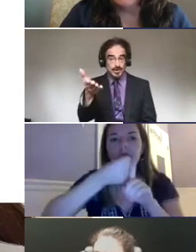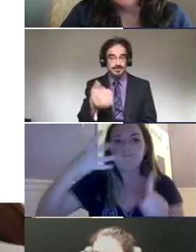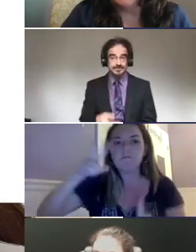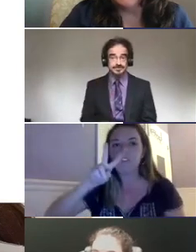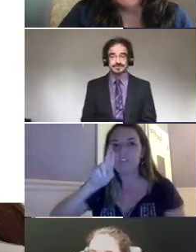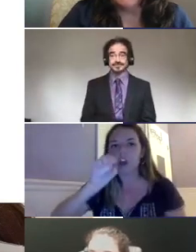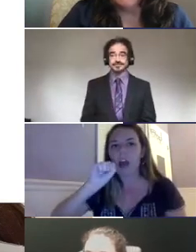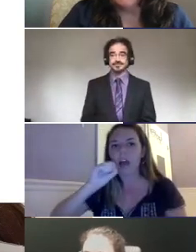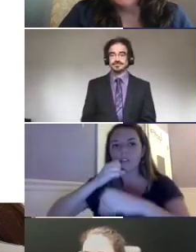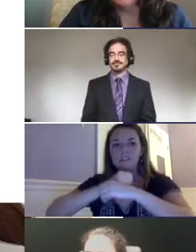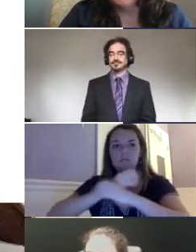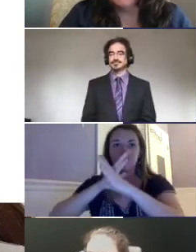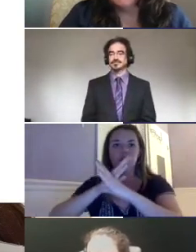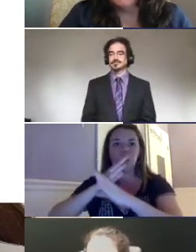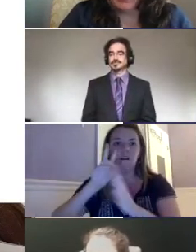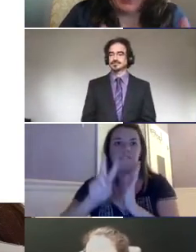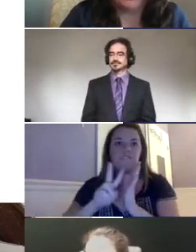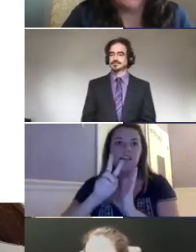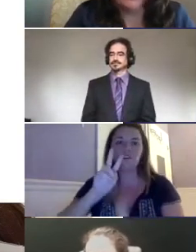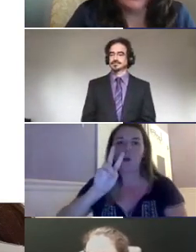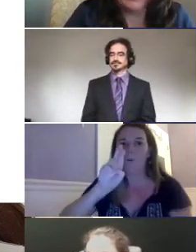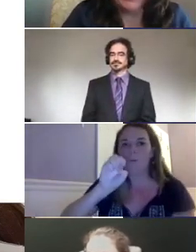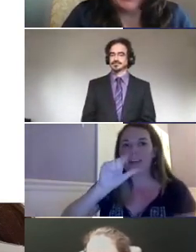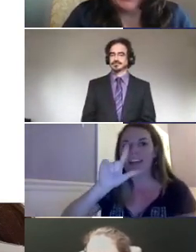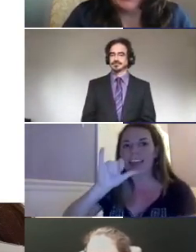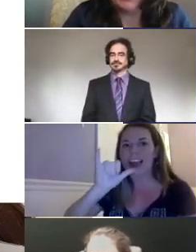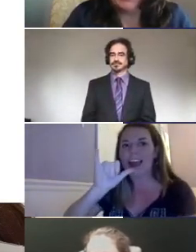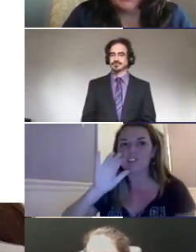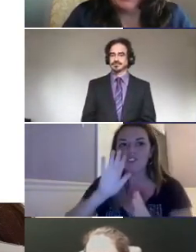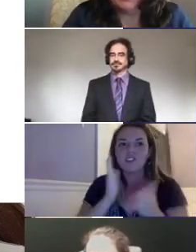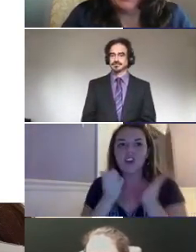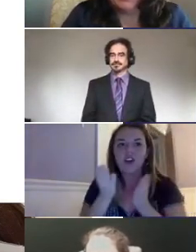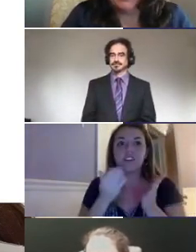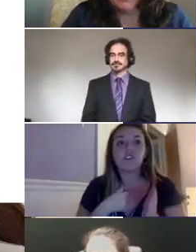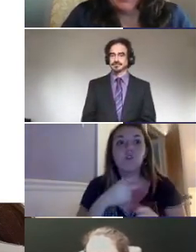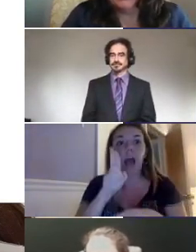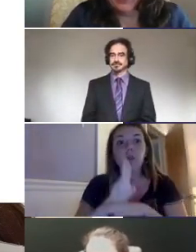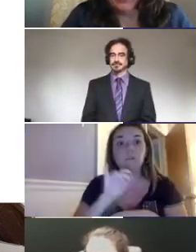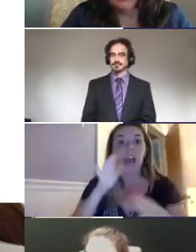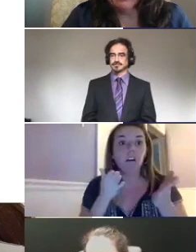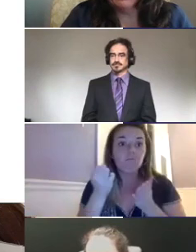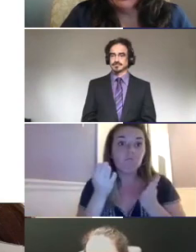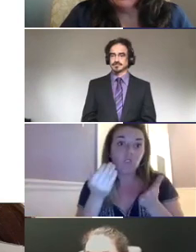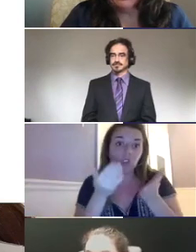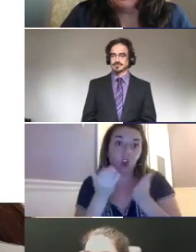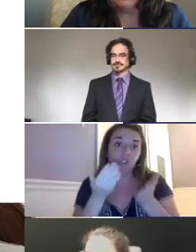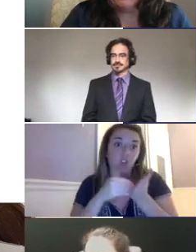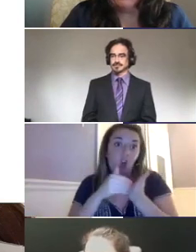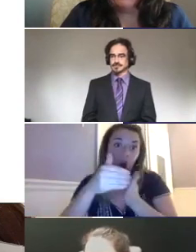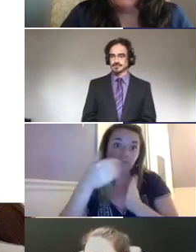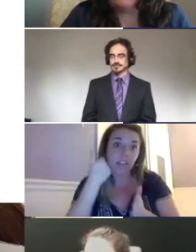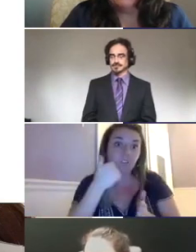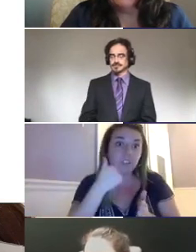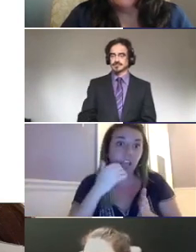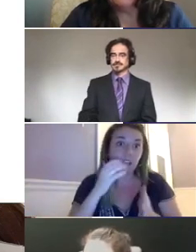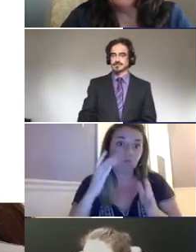Christina. I can elaborate a little bit on VRS. So that's Video Relay Service. So I use that